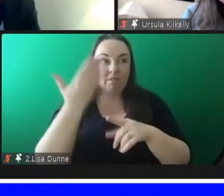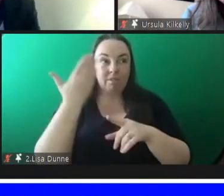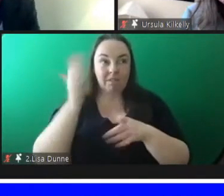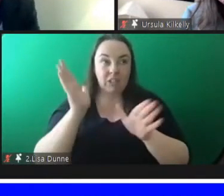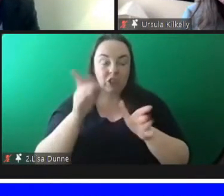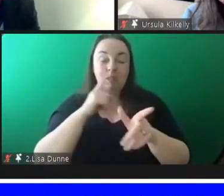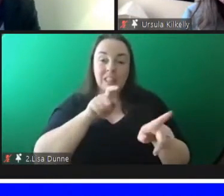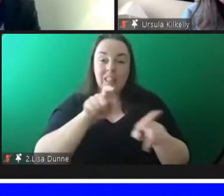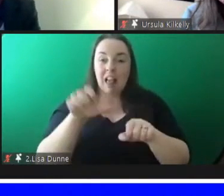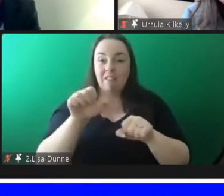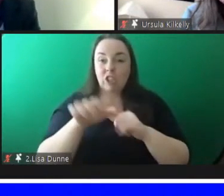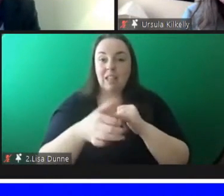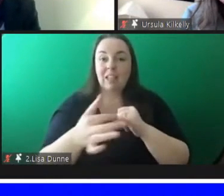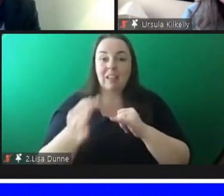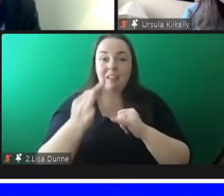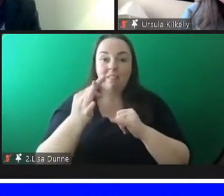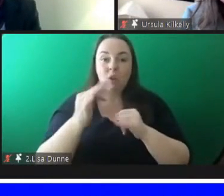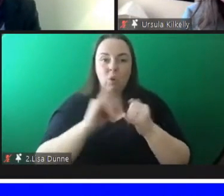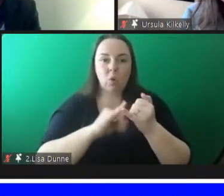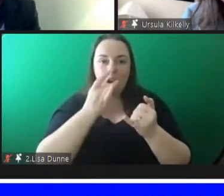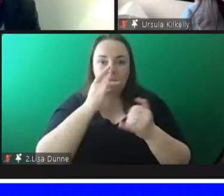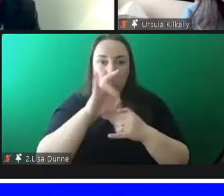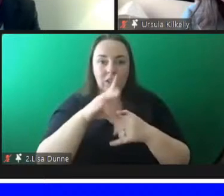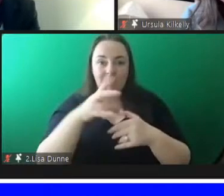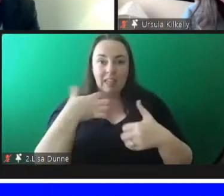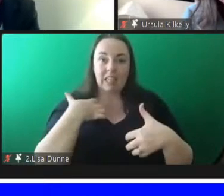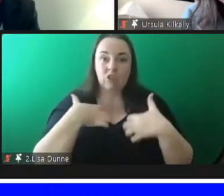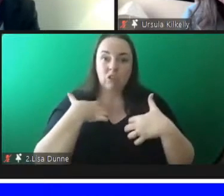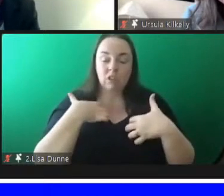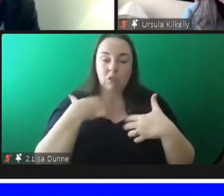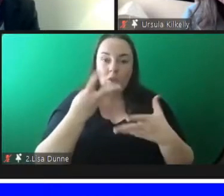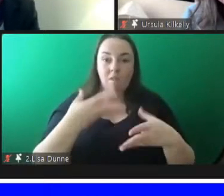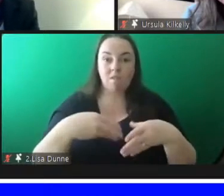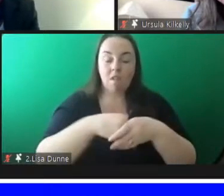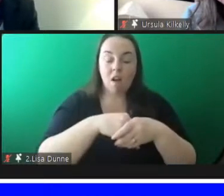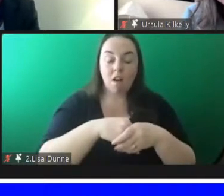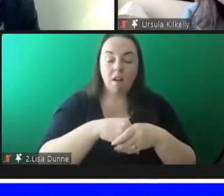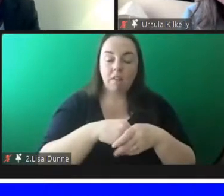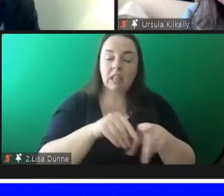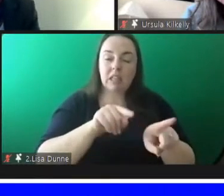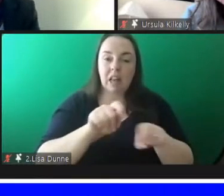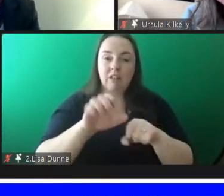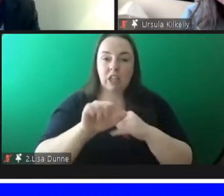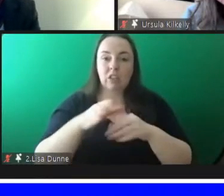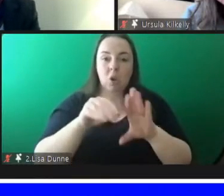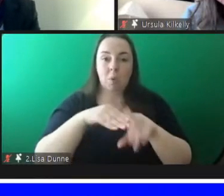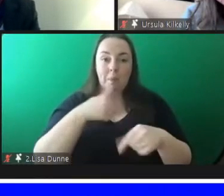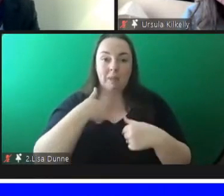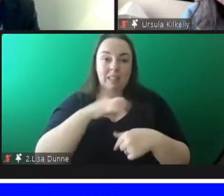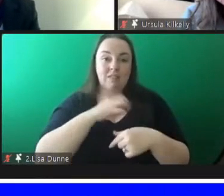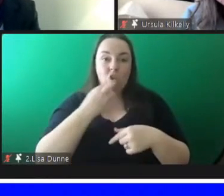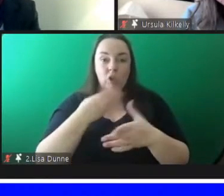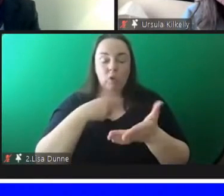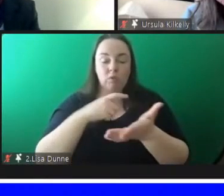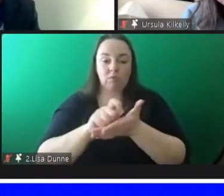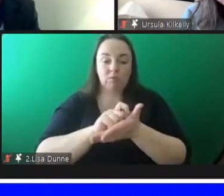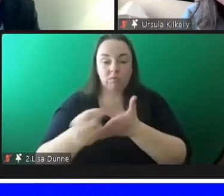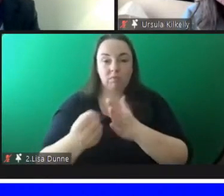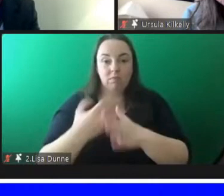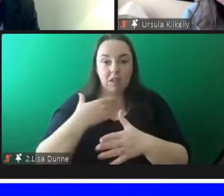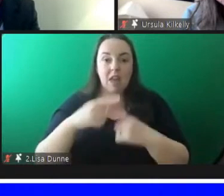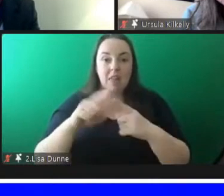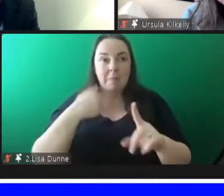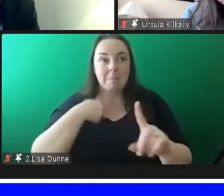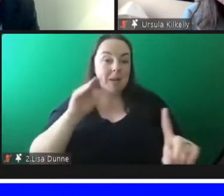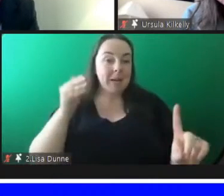opportunity if if the person who asked the question is interested in having an input um to to talk to myself or to make the submission and then we aim